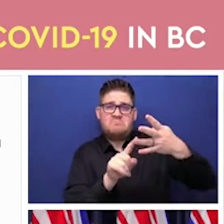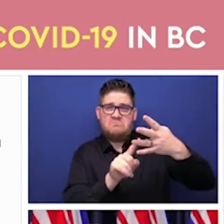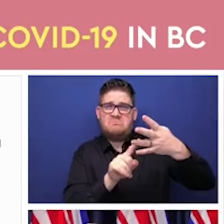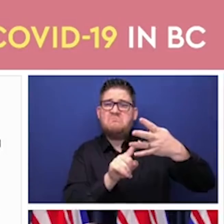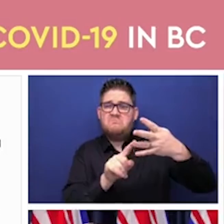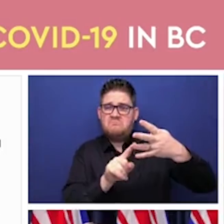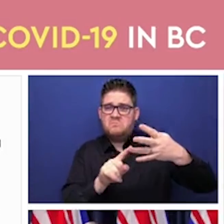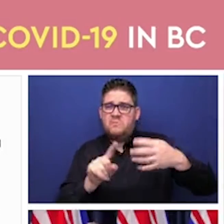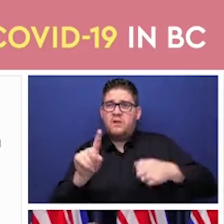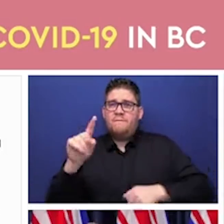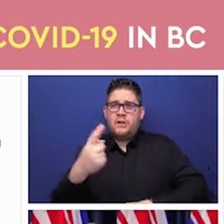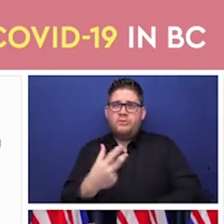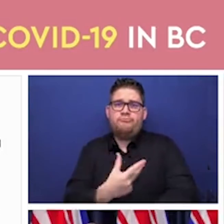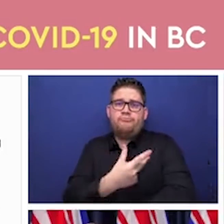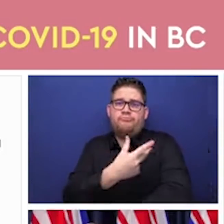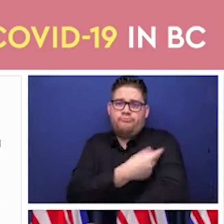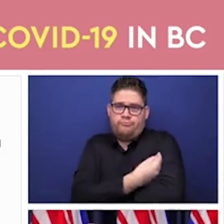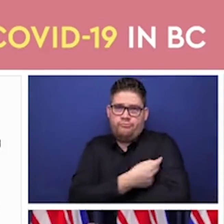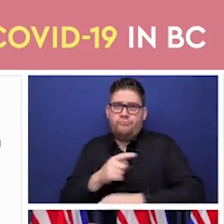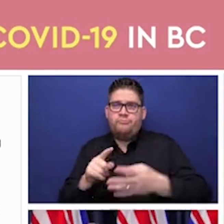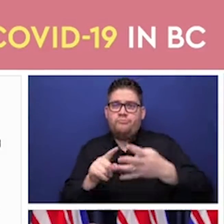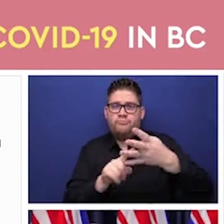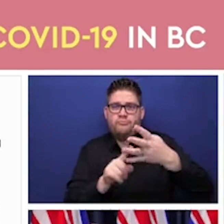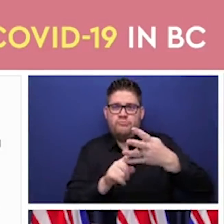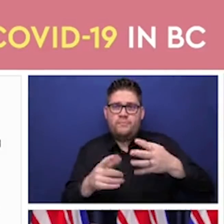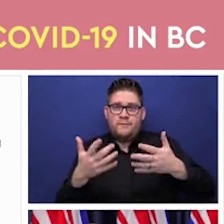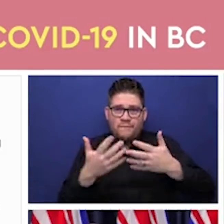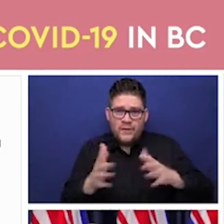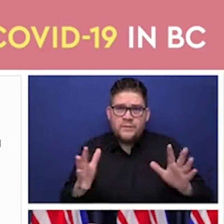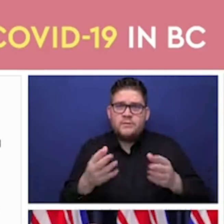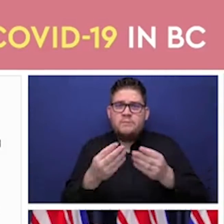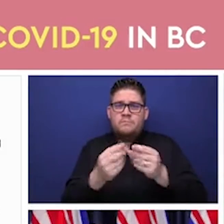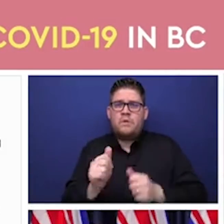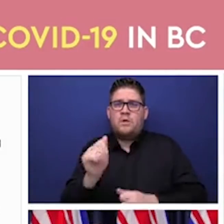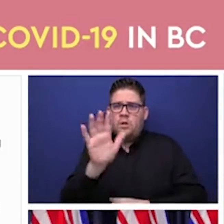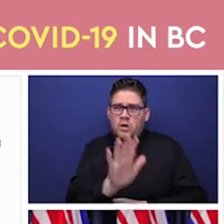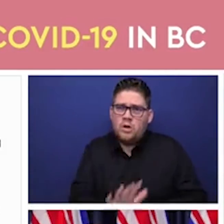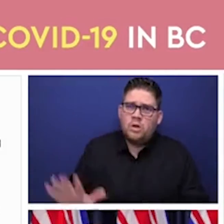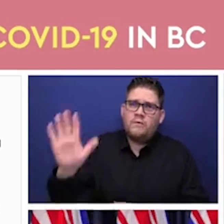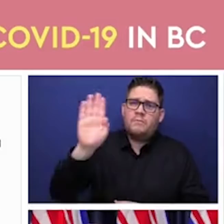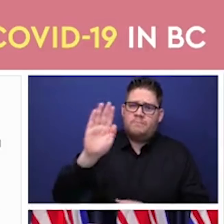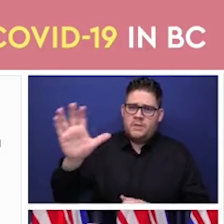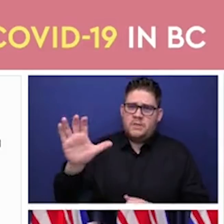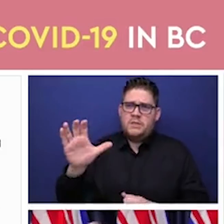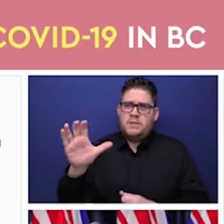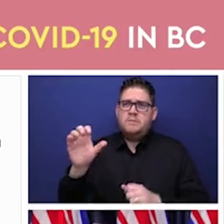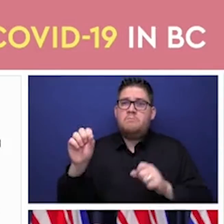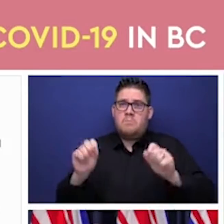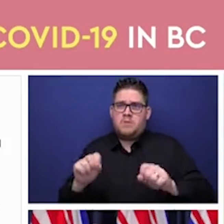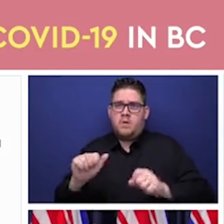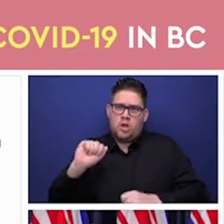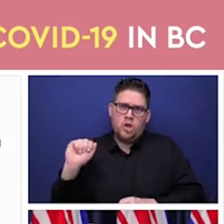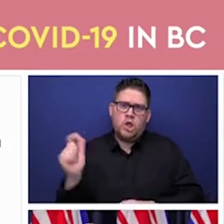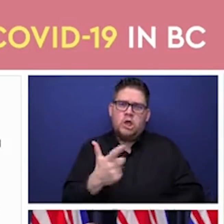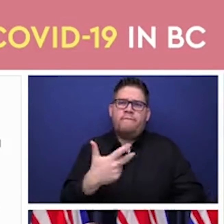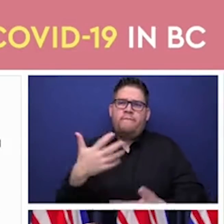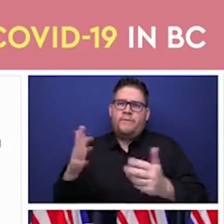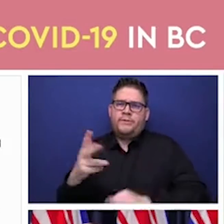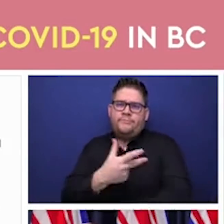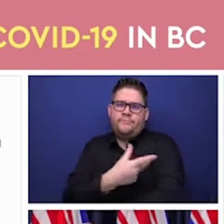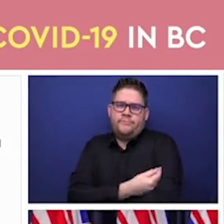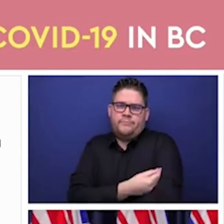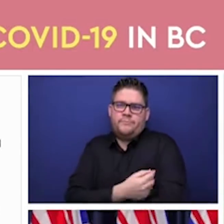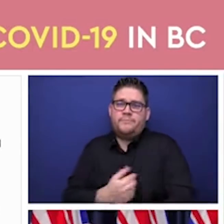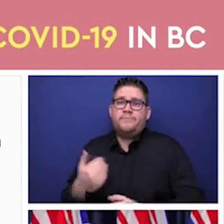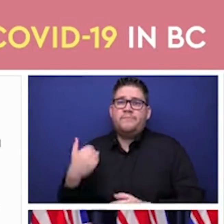shift from our earlier plan out into September. So we will be coming back with the details on that. So it's very, very good